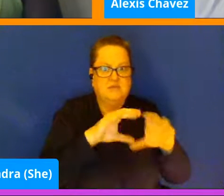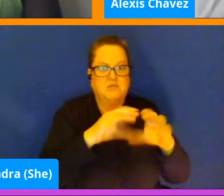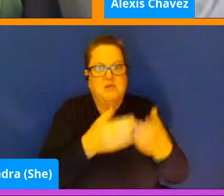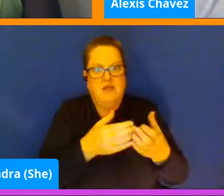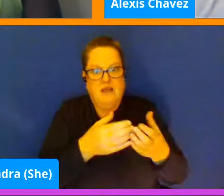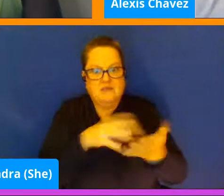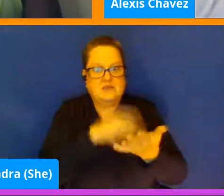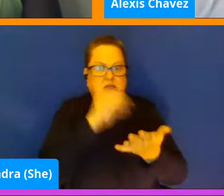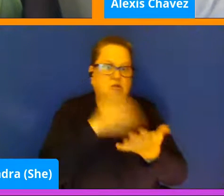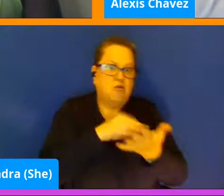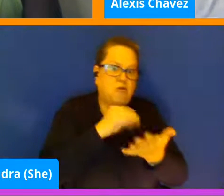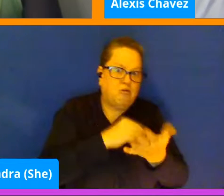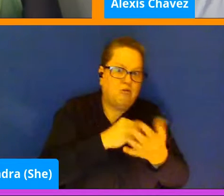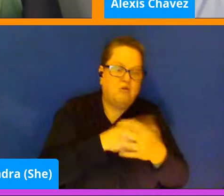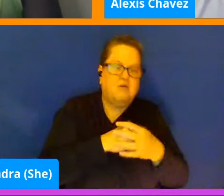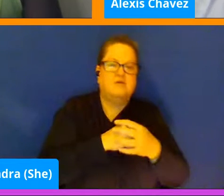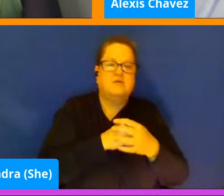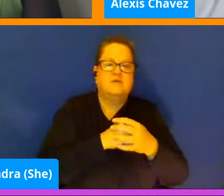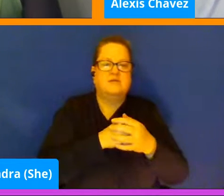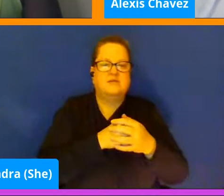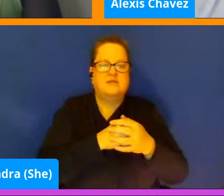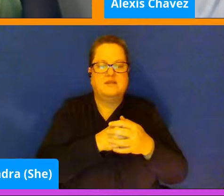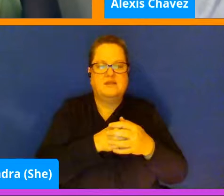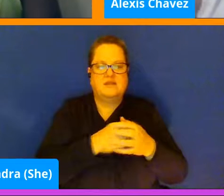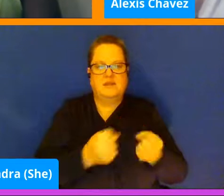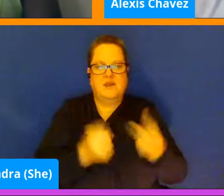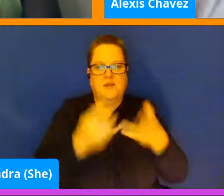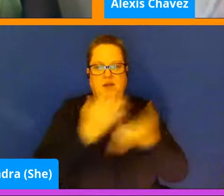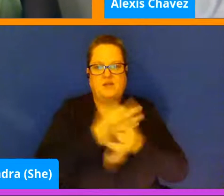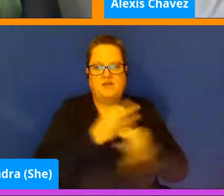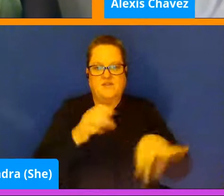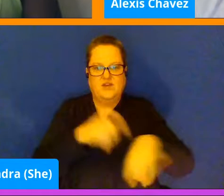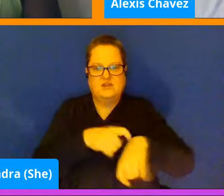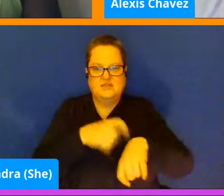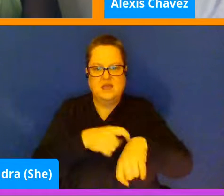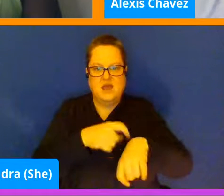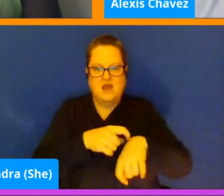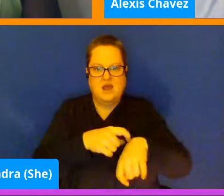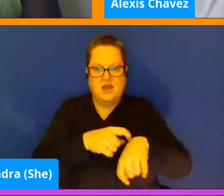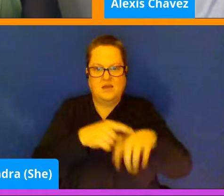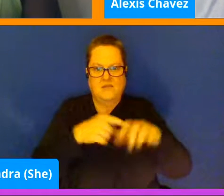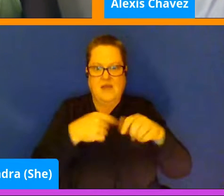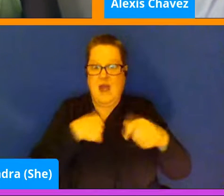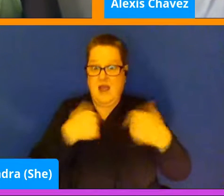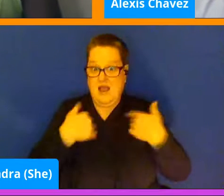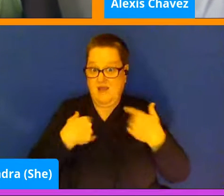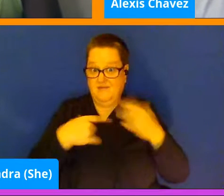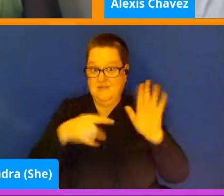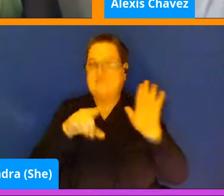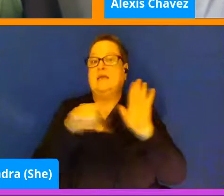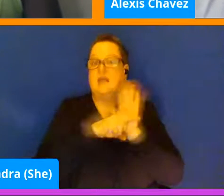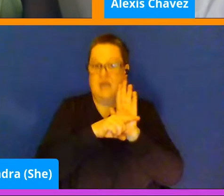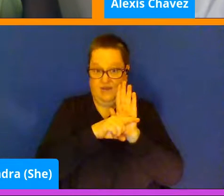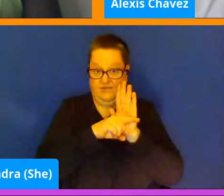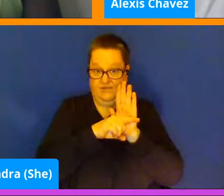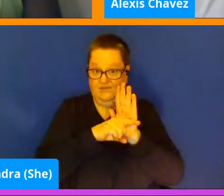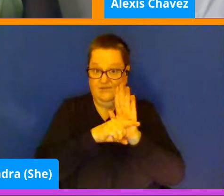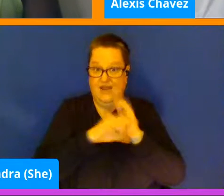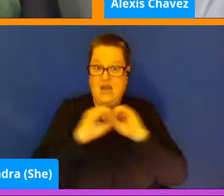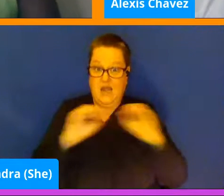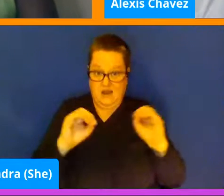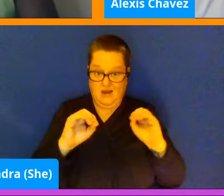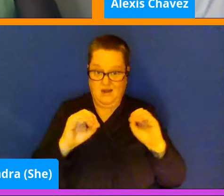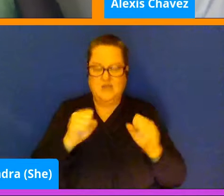things. The amount of free time I have is somewhere in the negatives. And so for them,